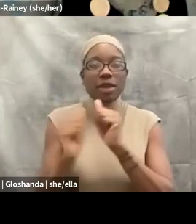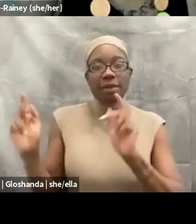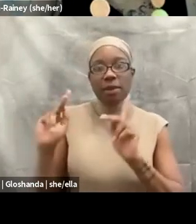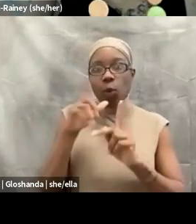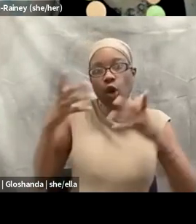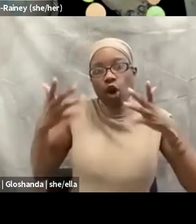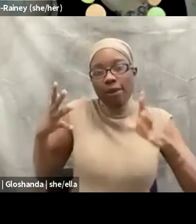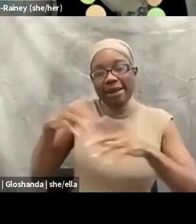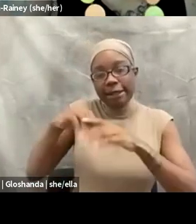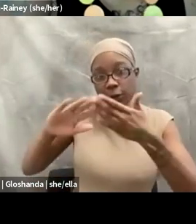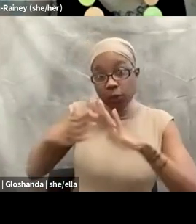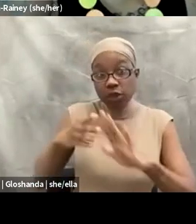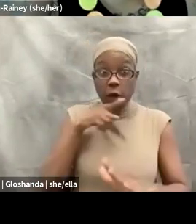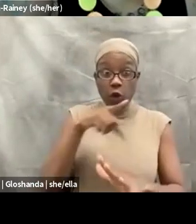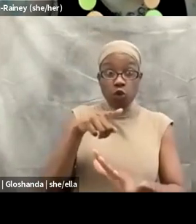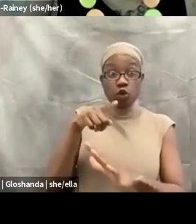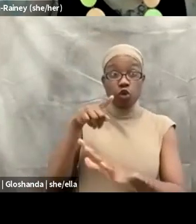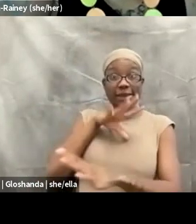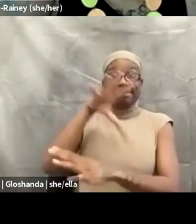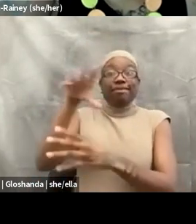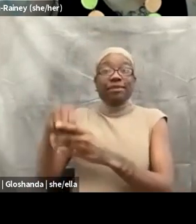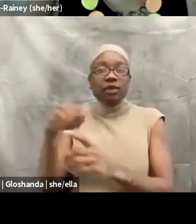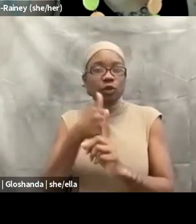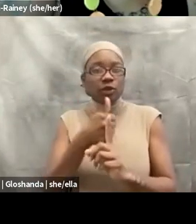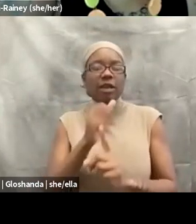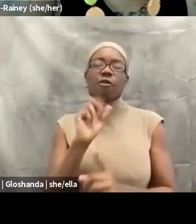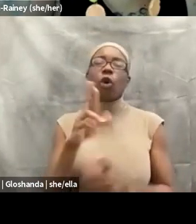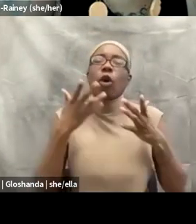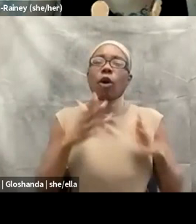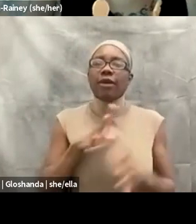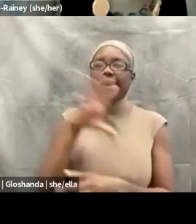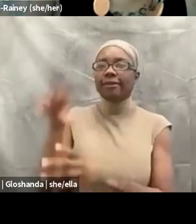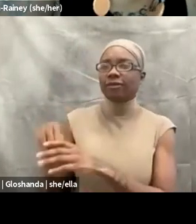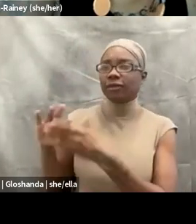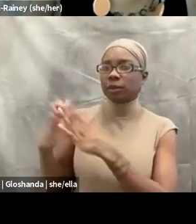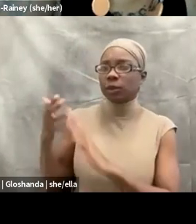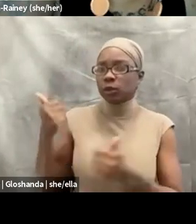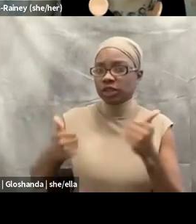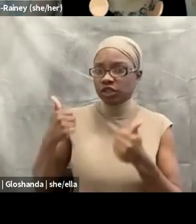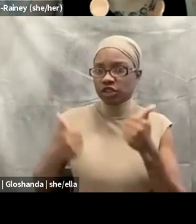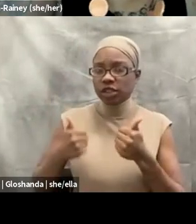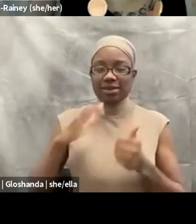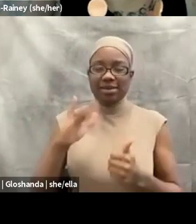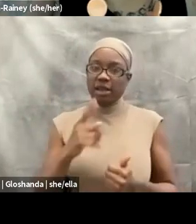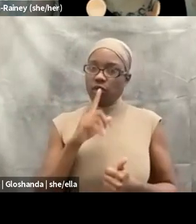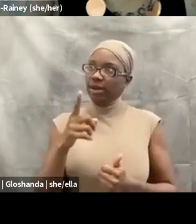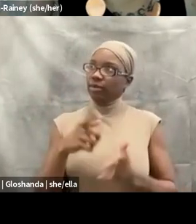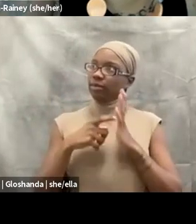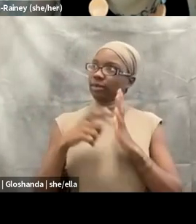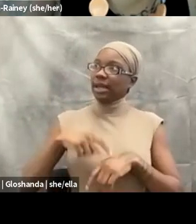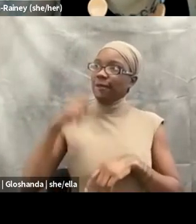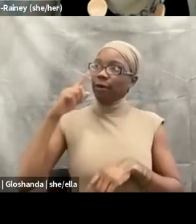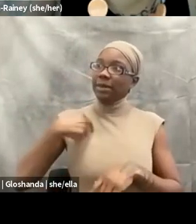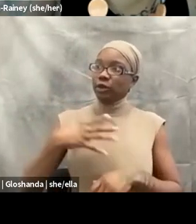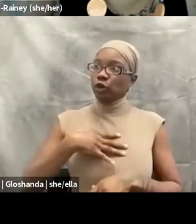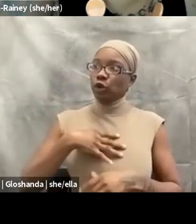part of that? Um, and that's what, I mean, I took me also some time to learn that of like, no, you can't just go around and say, I think you need